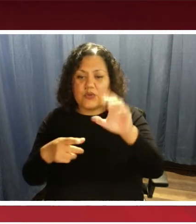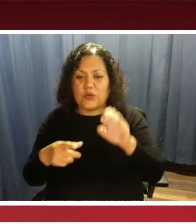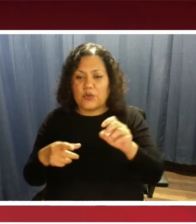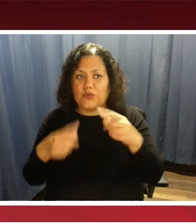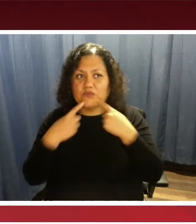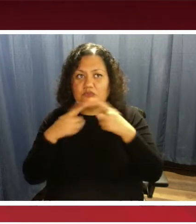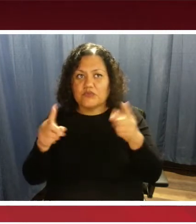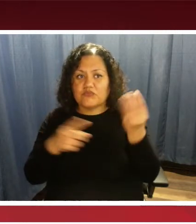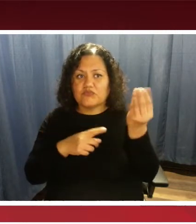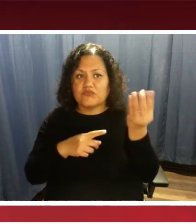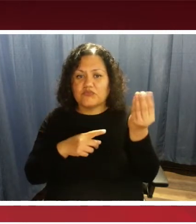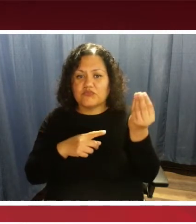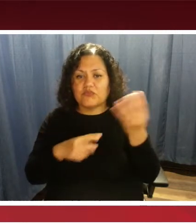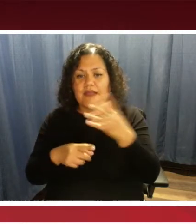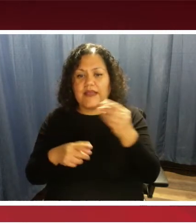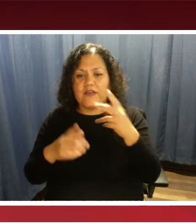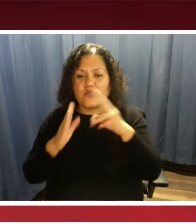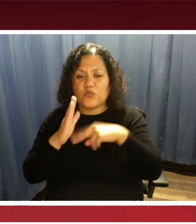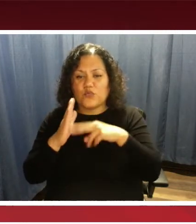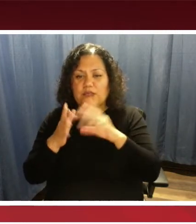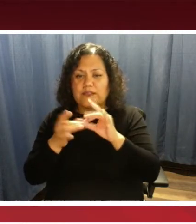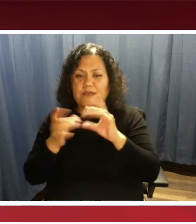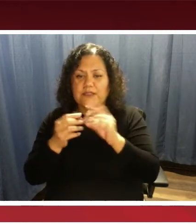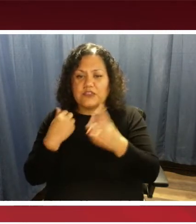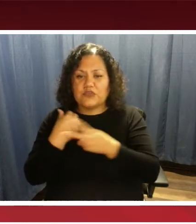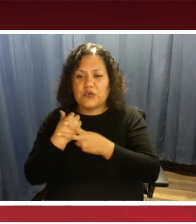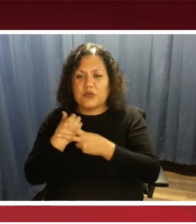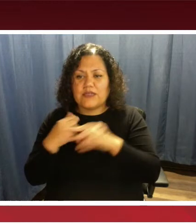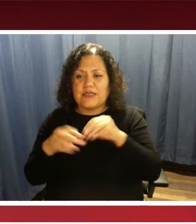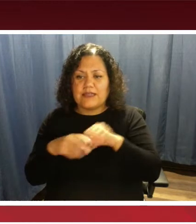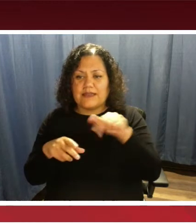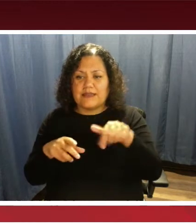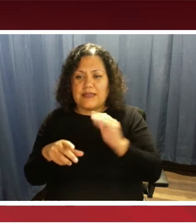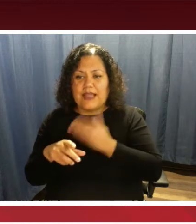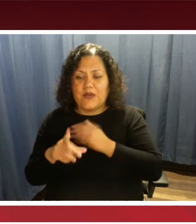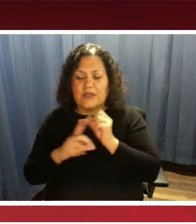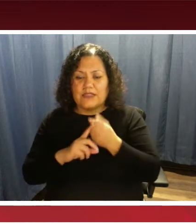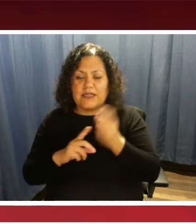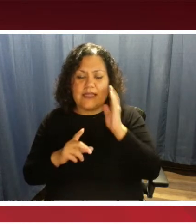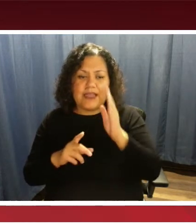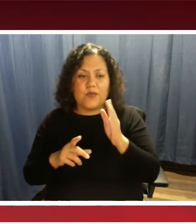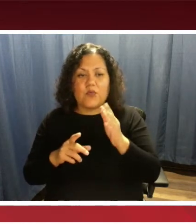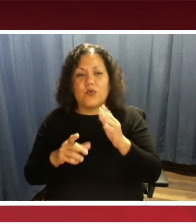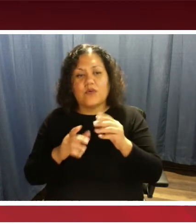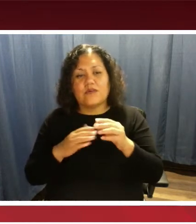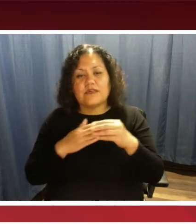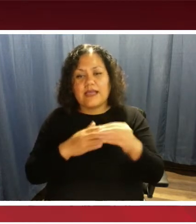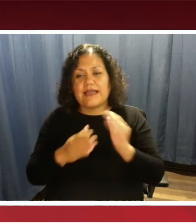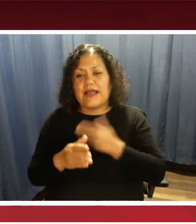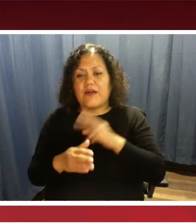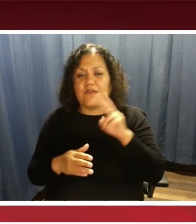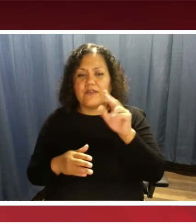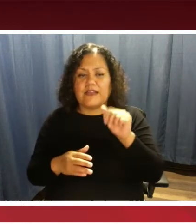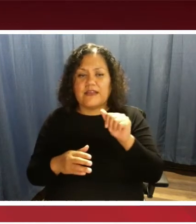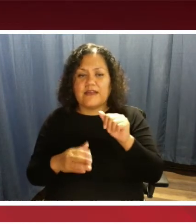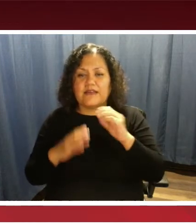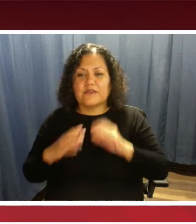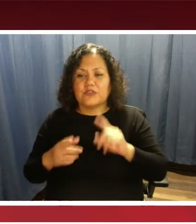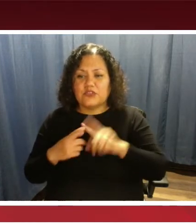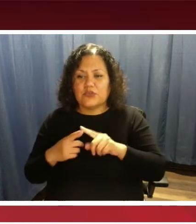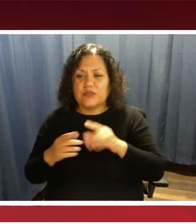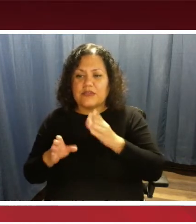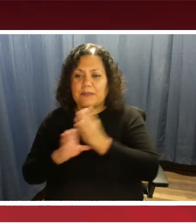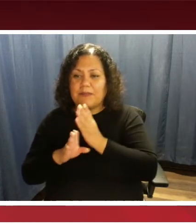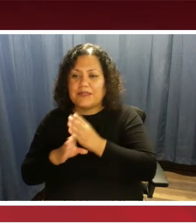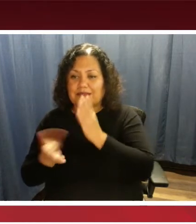and then read the message stored. So in our case, it will guide our via customers to our bus stops as the bus,